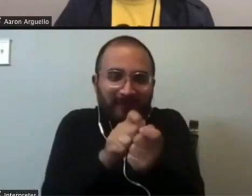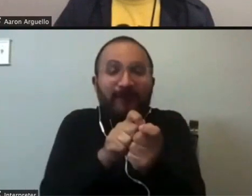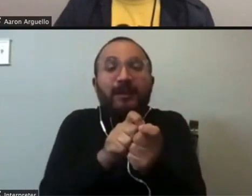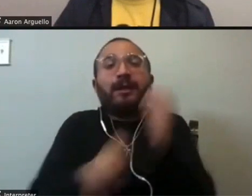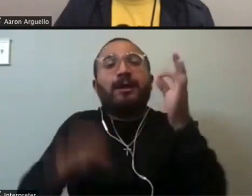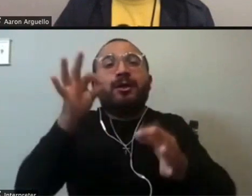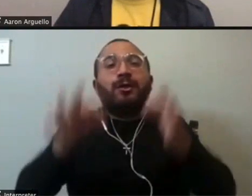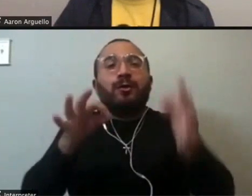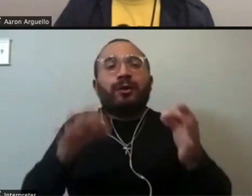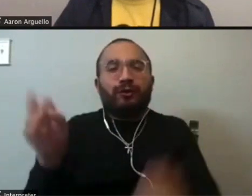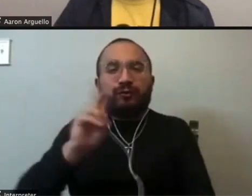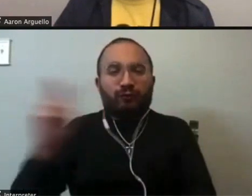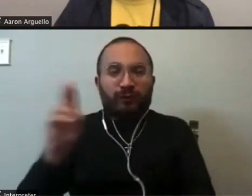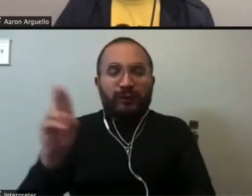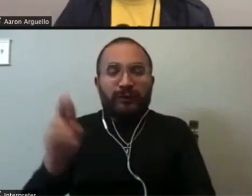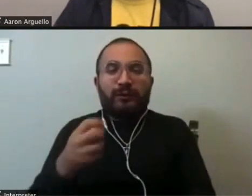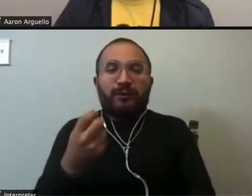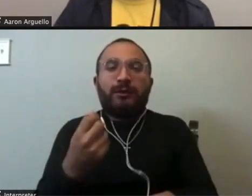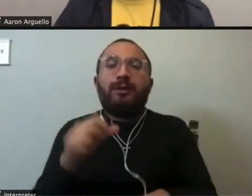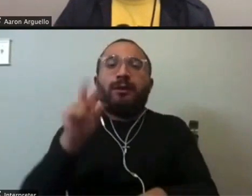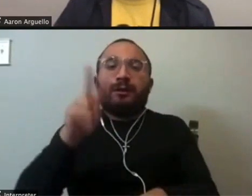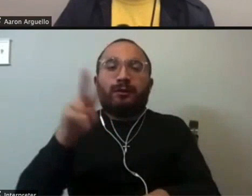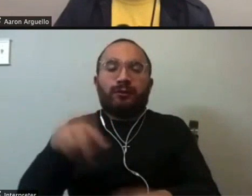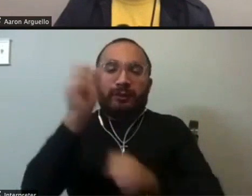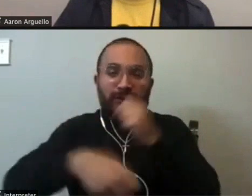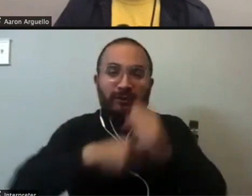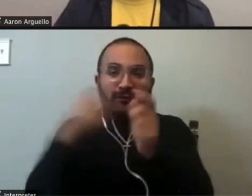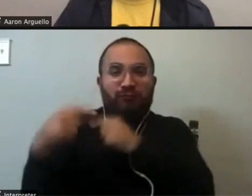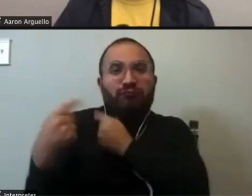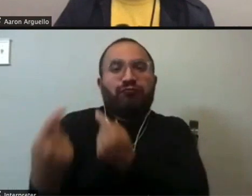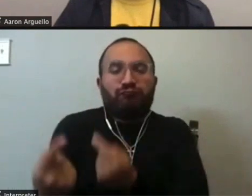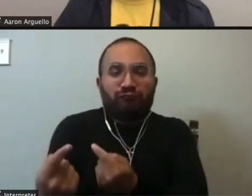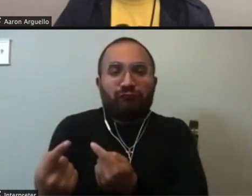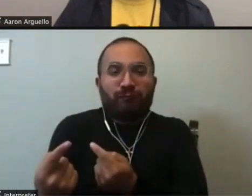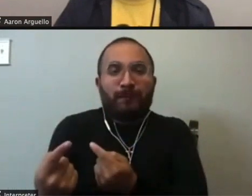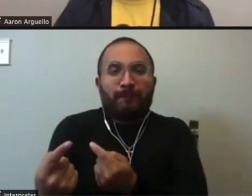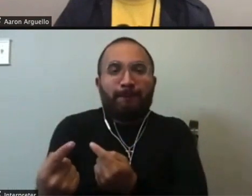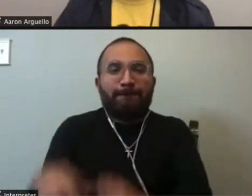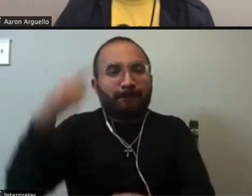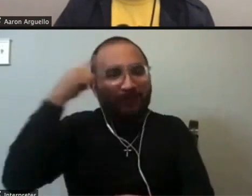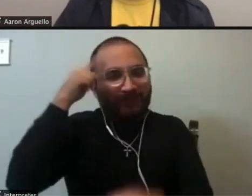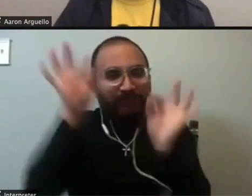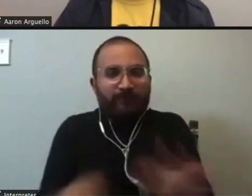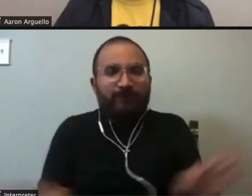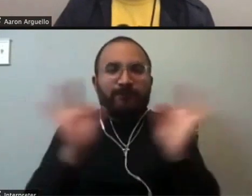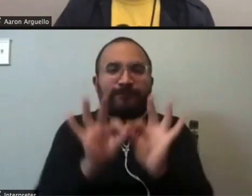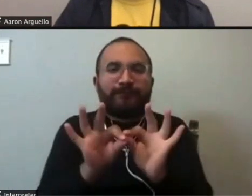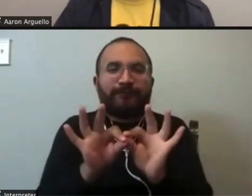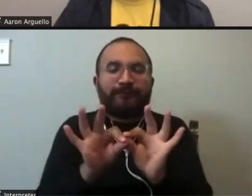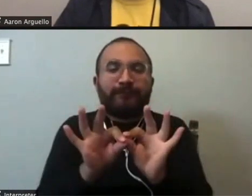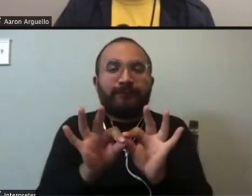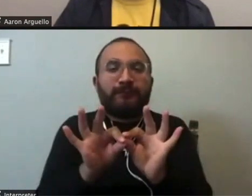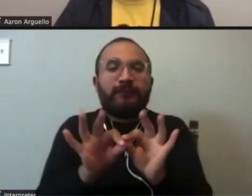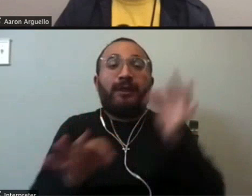years. Uh, the chief justice position has been held by a Republican for 32 years. And so I think it's necessary on this court